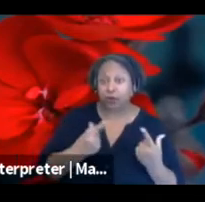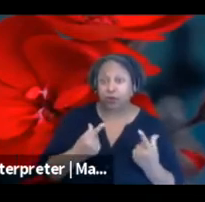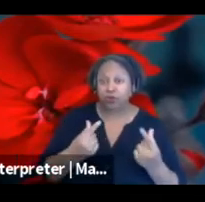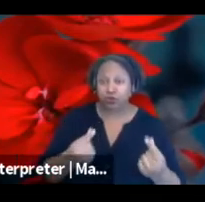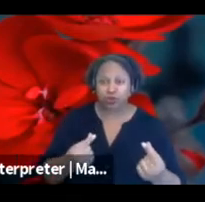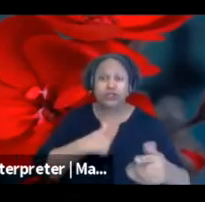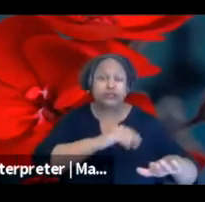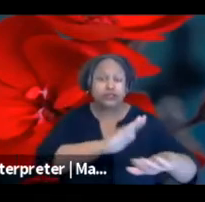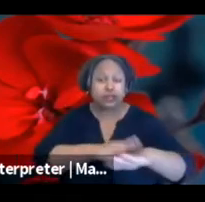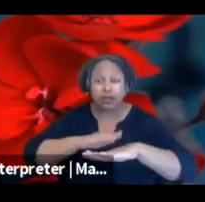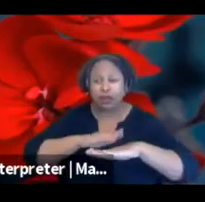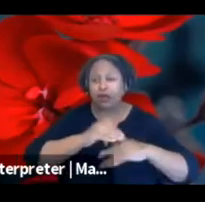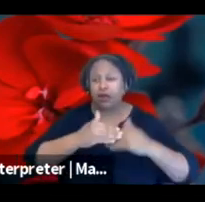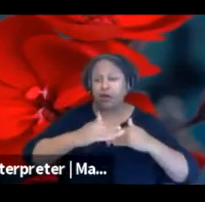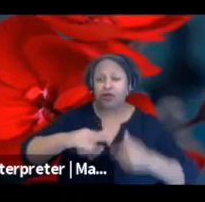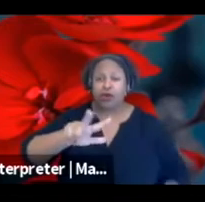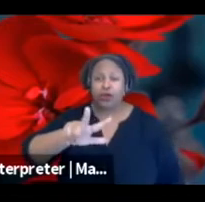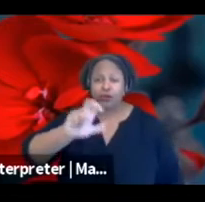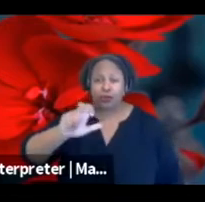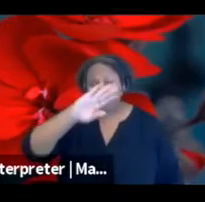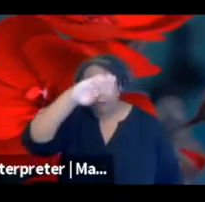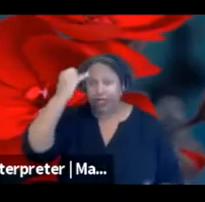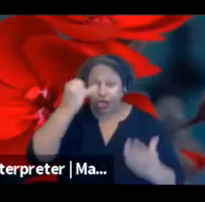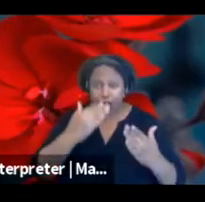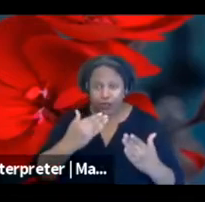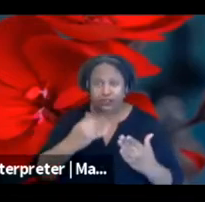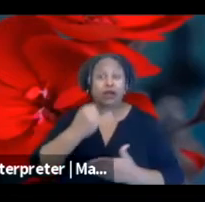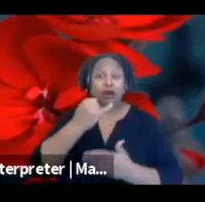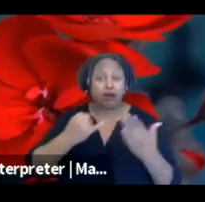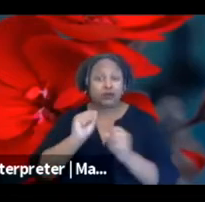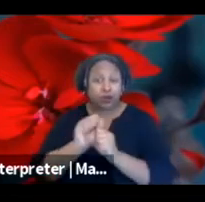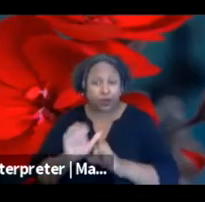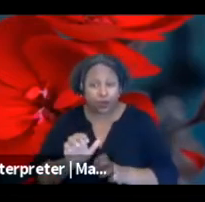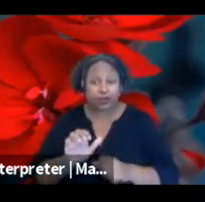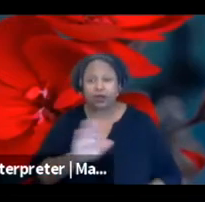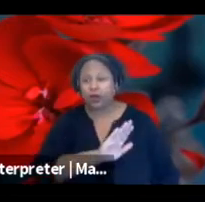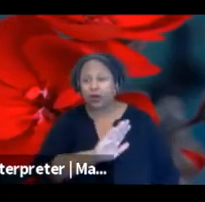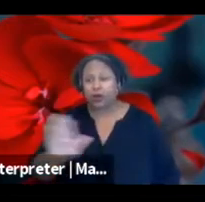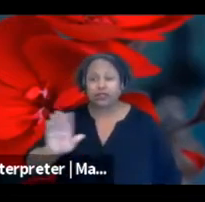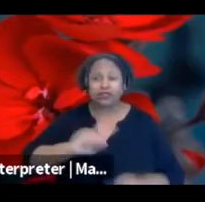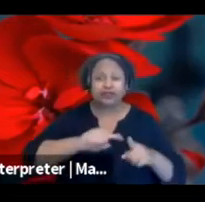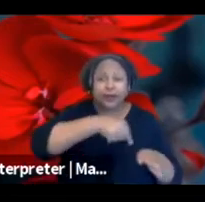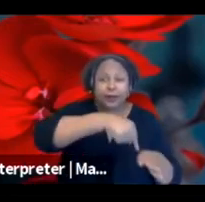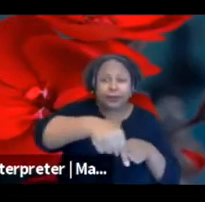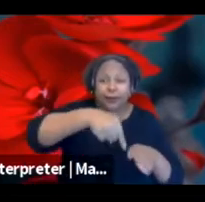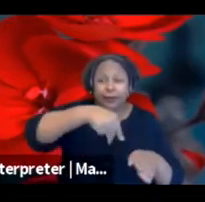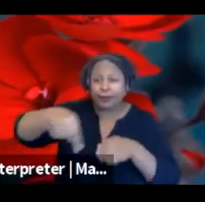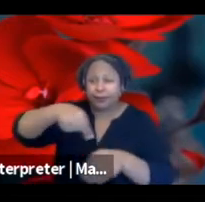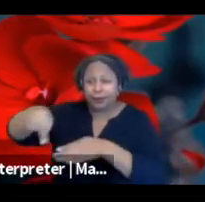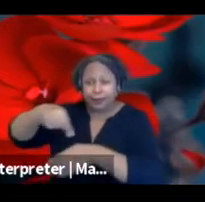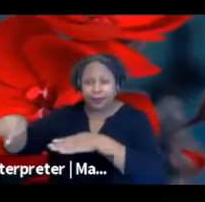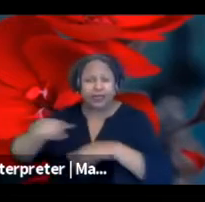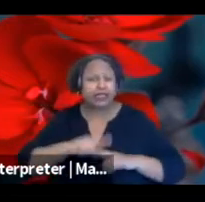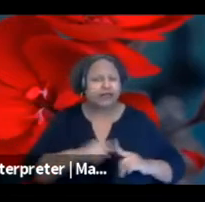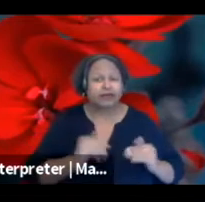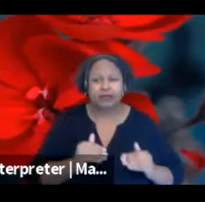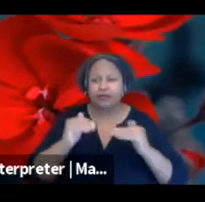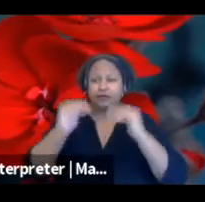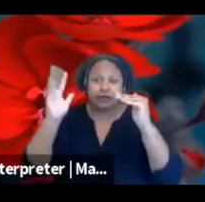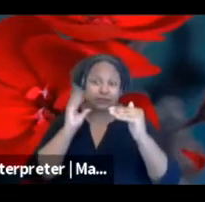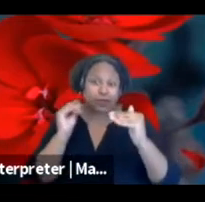with over 300 Black artists and arts workers across various disciplines and experience levels through